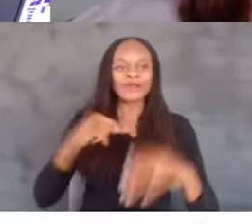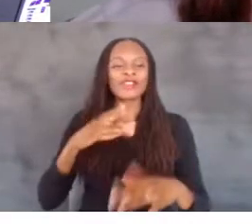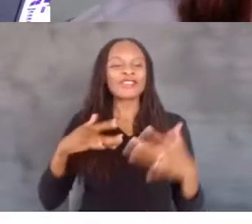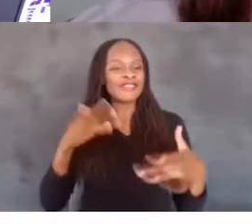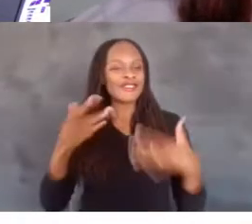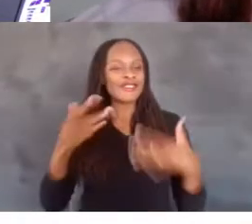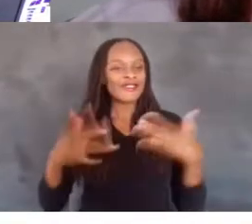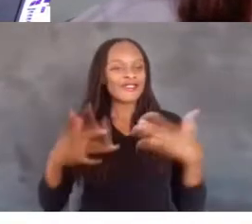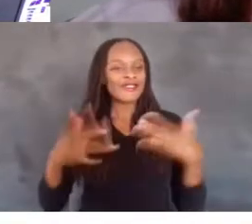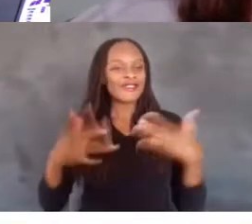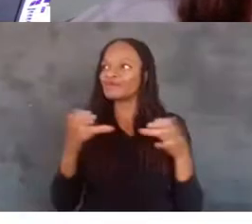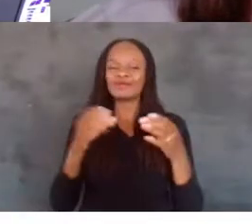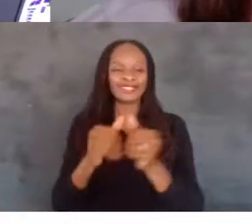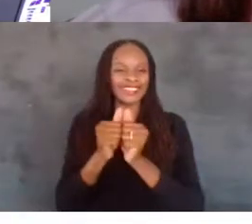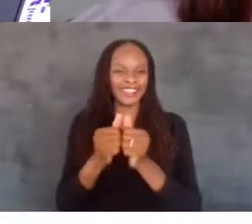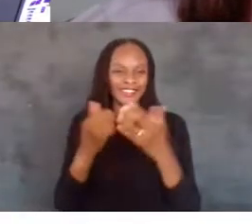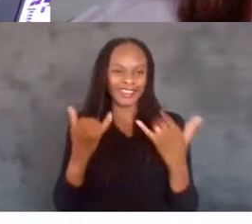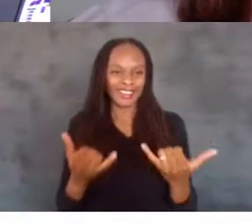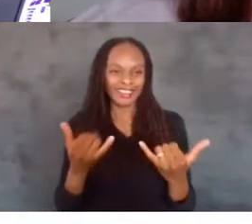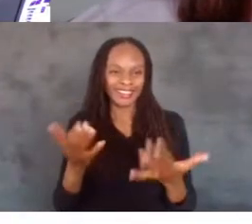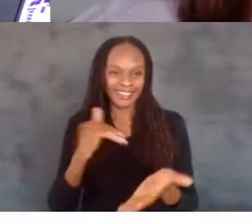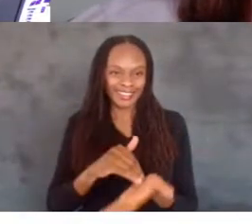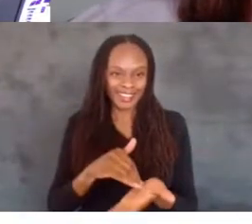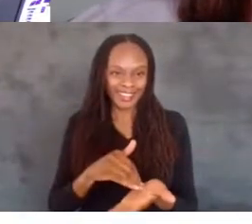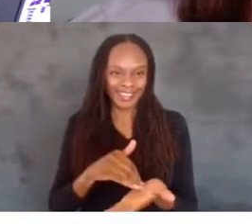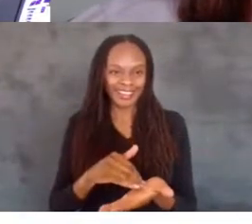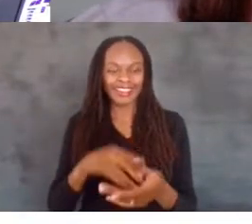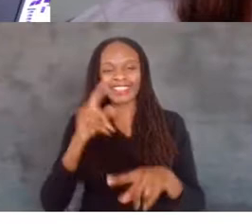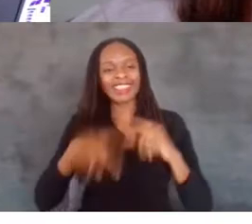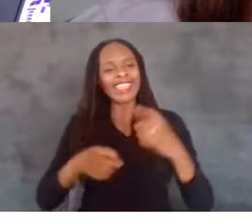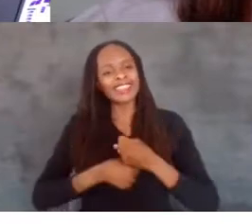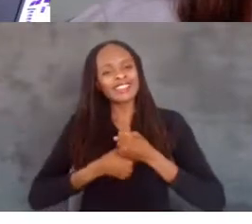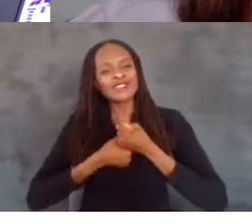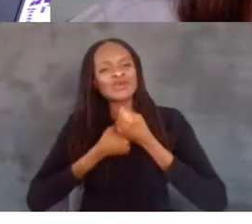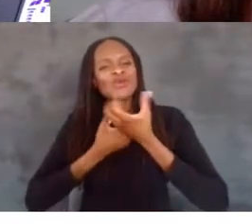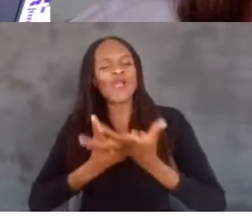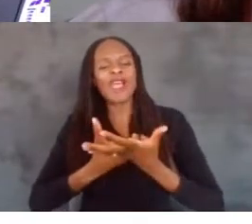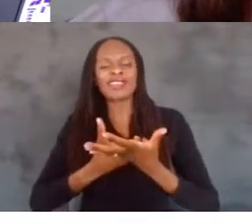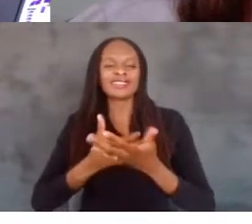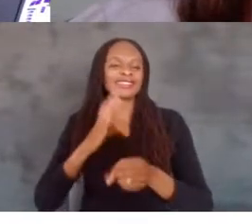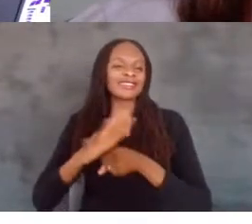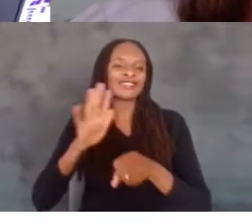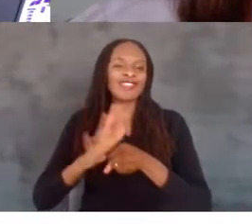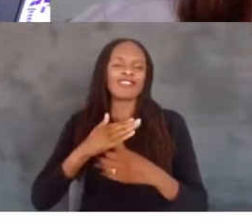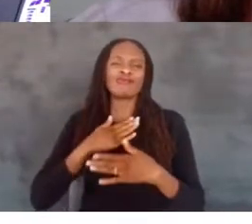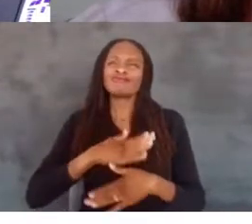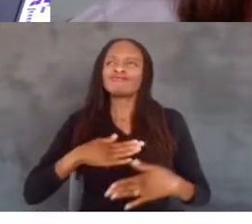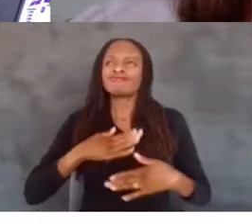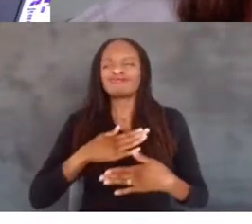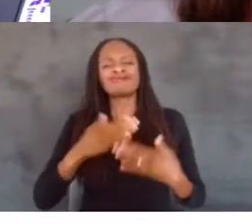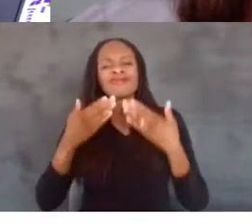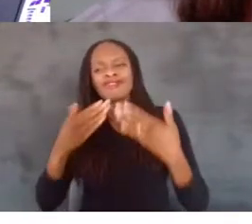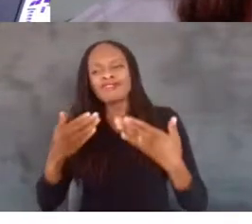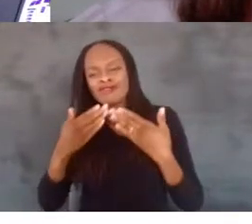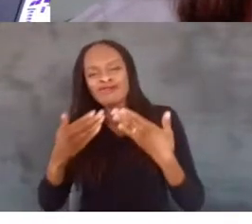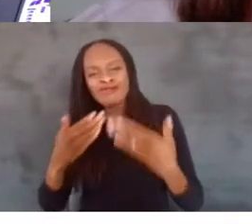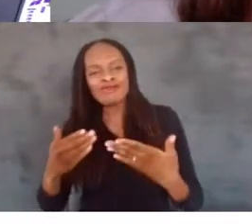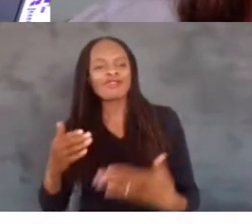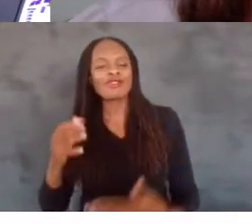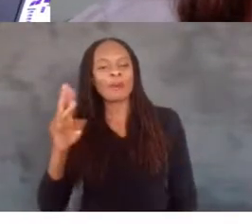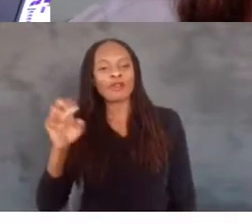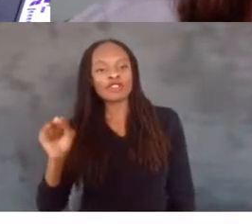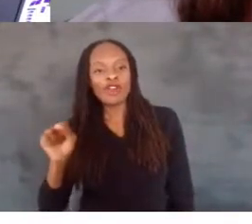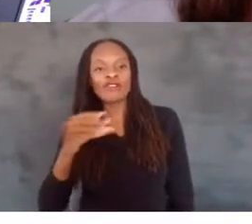back together again. And we really can't express enough our appreciation to both Microsoft and Dell for your ongoing